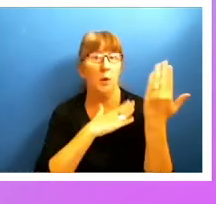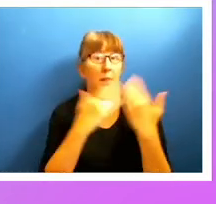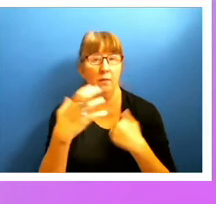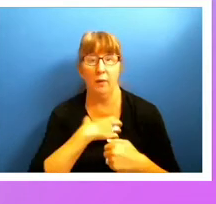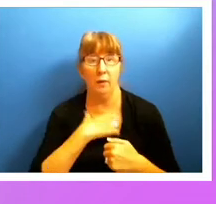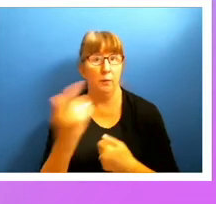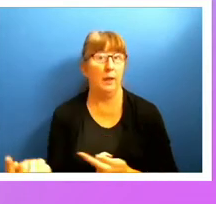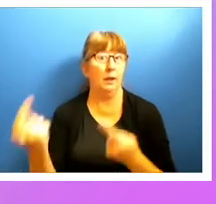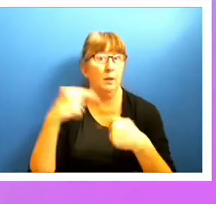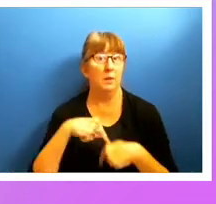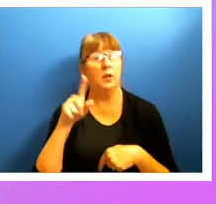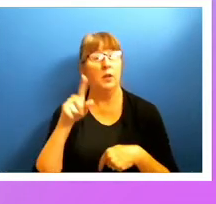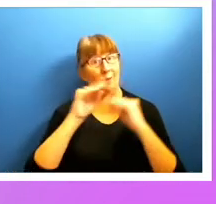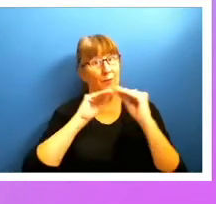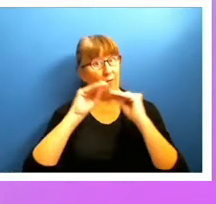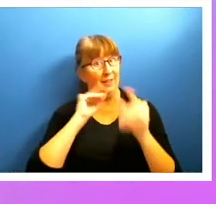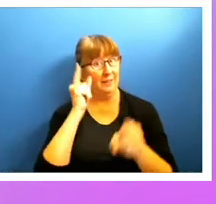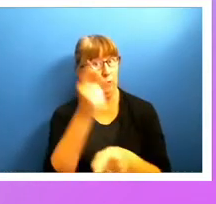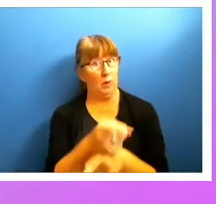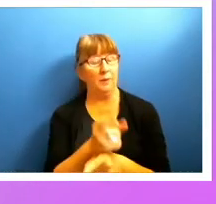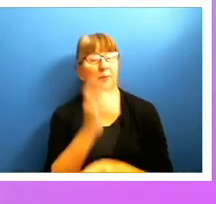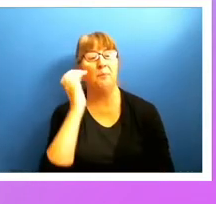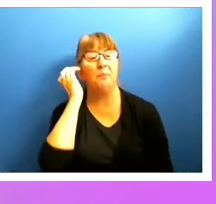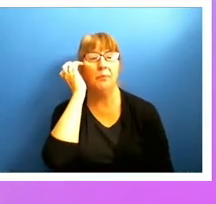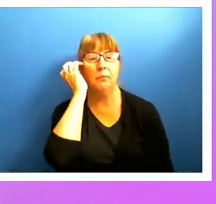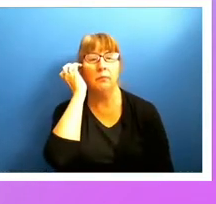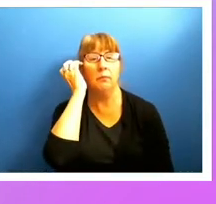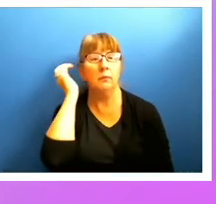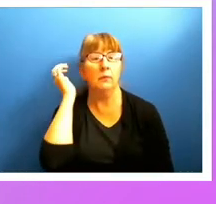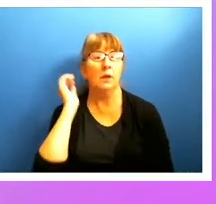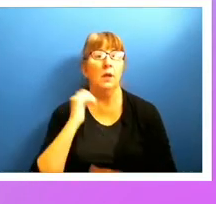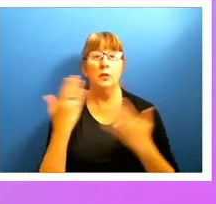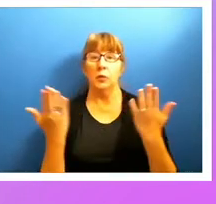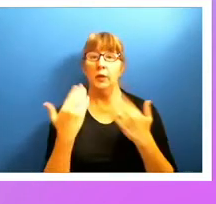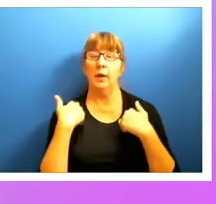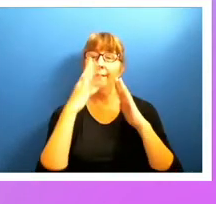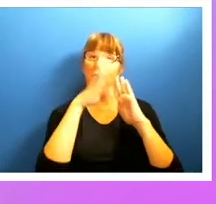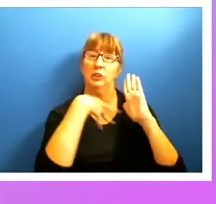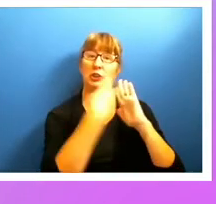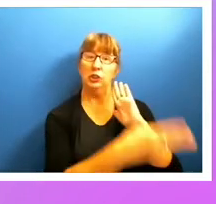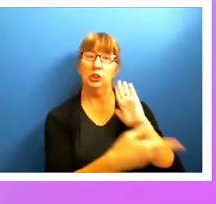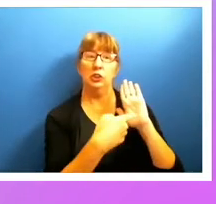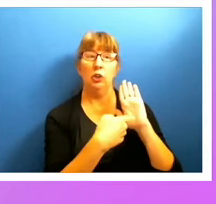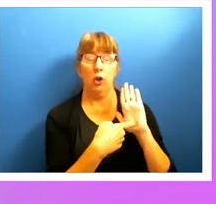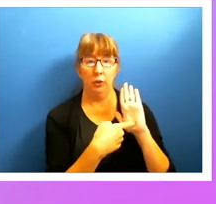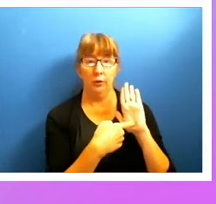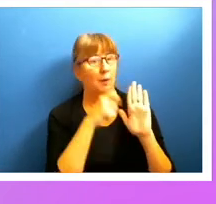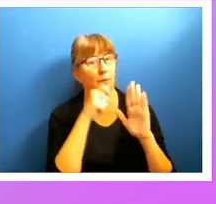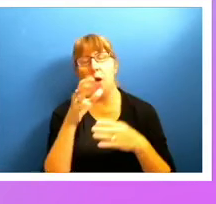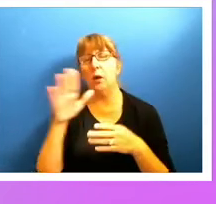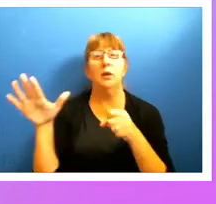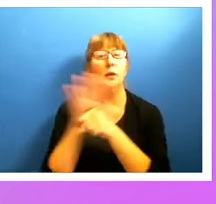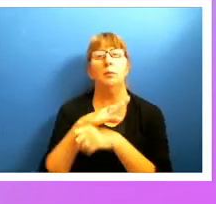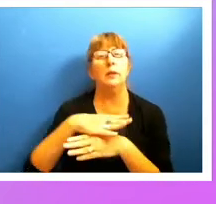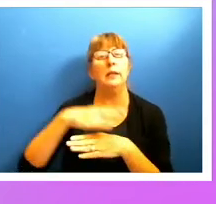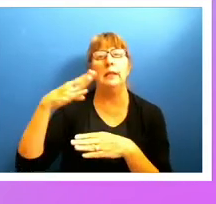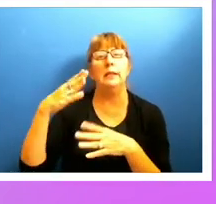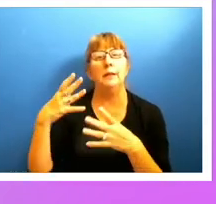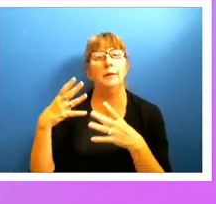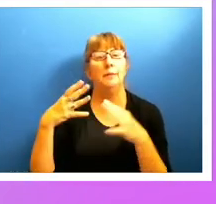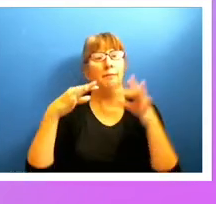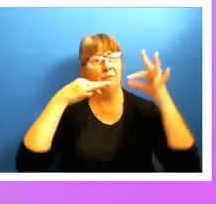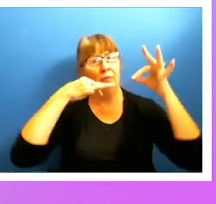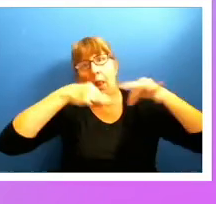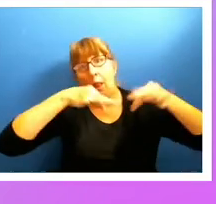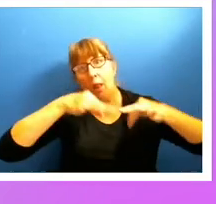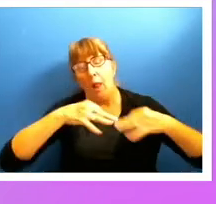on, you're going to have to fix it, right? So I've got a big chart up here that I'm not going to completely cover